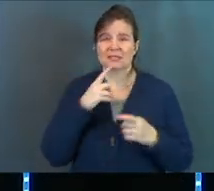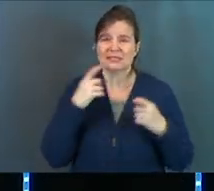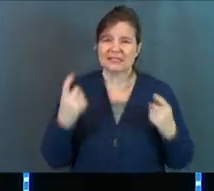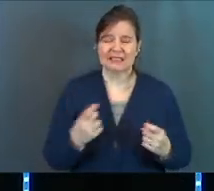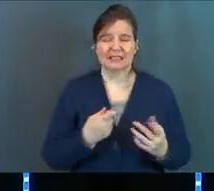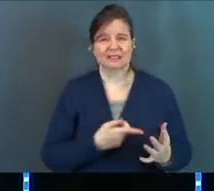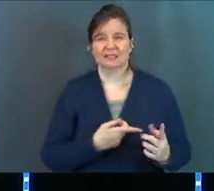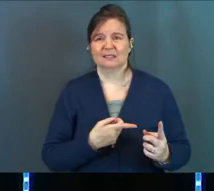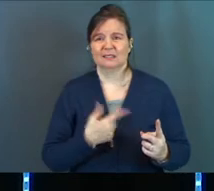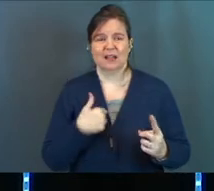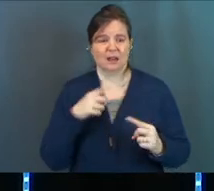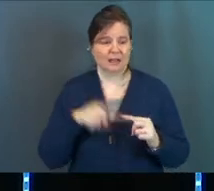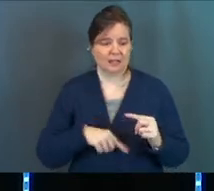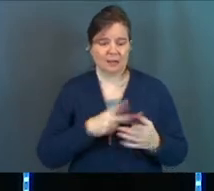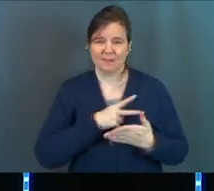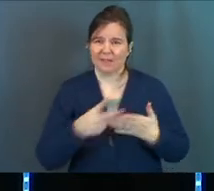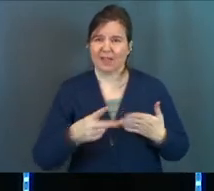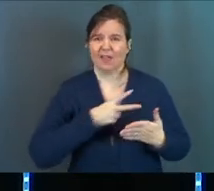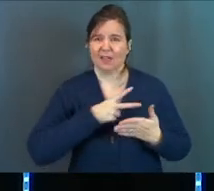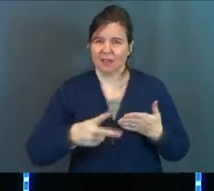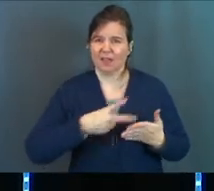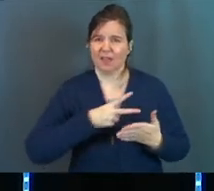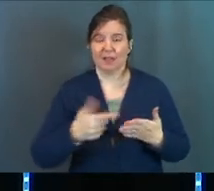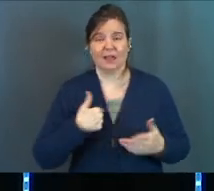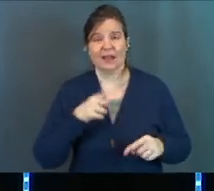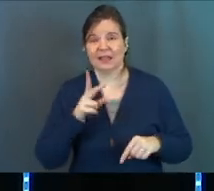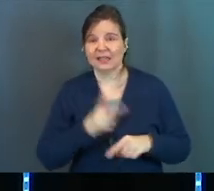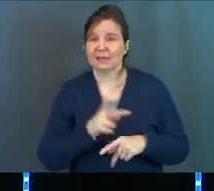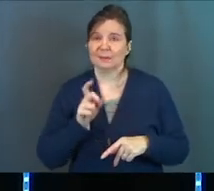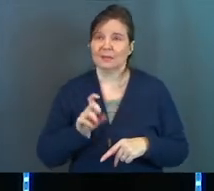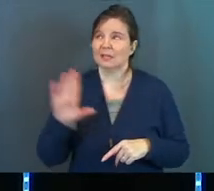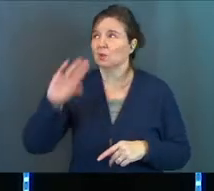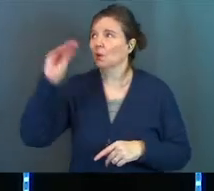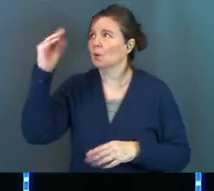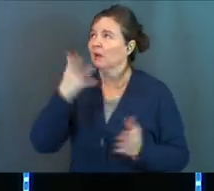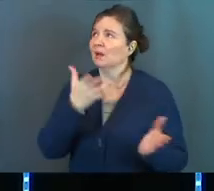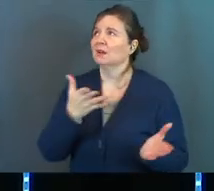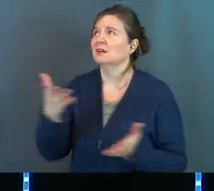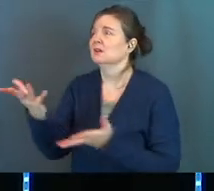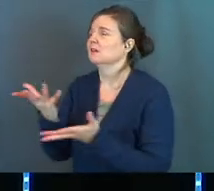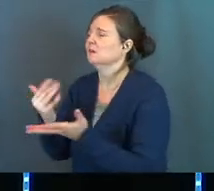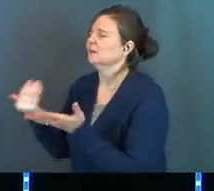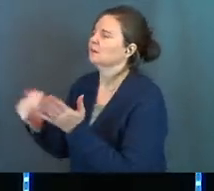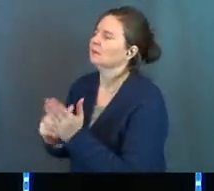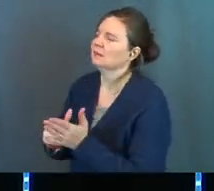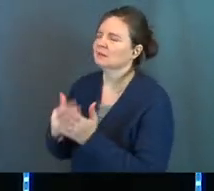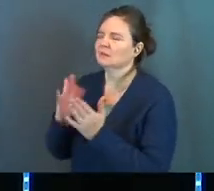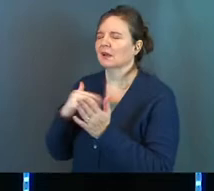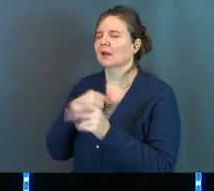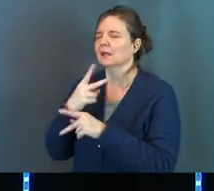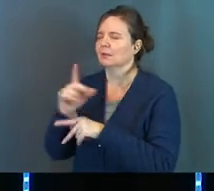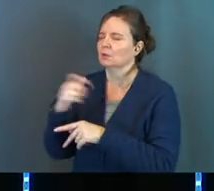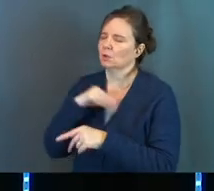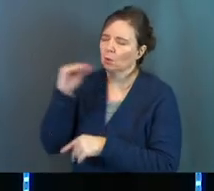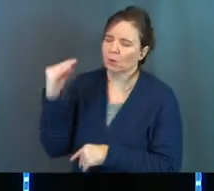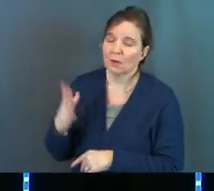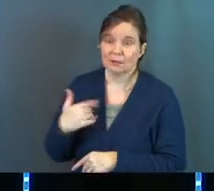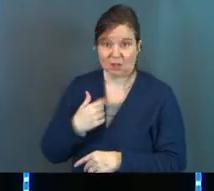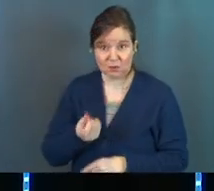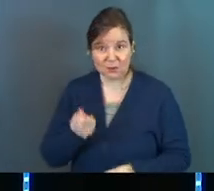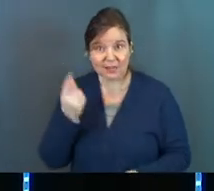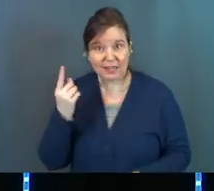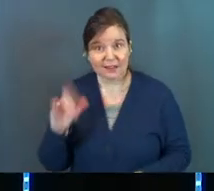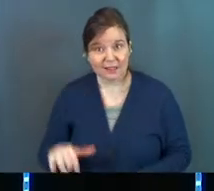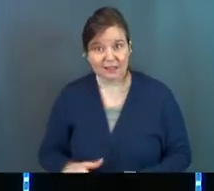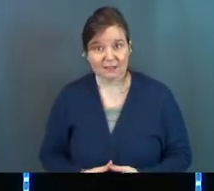sin and I keep failing and I keep needing your grace. Oh, God, I keep needing your grace. Are you